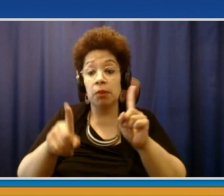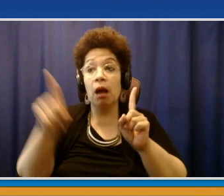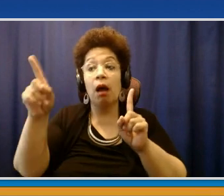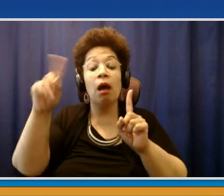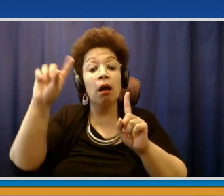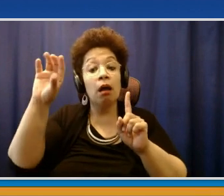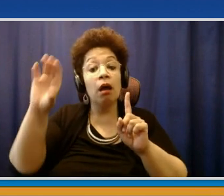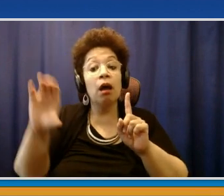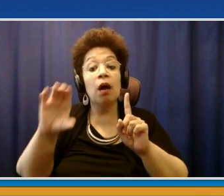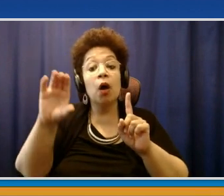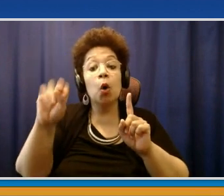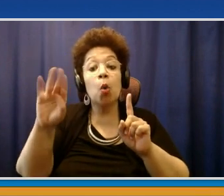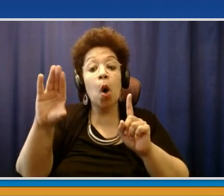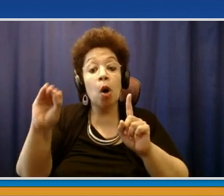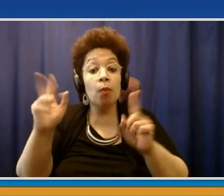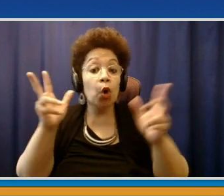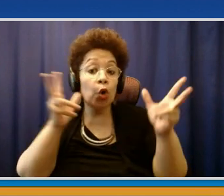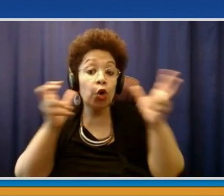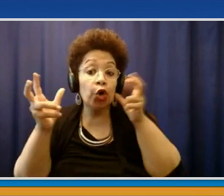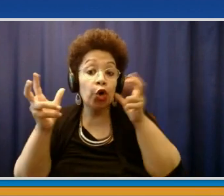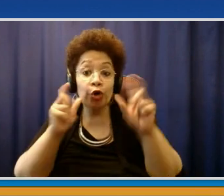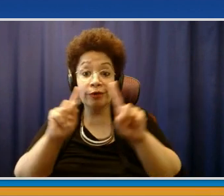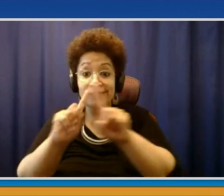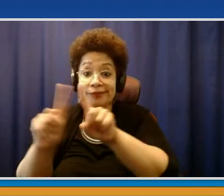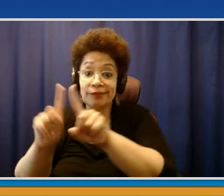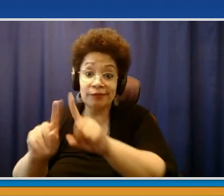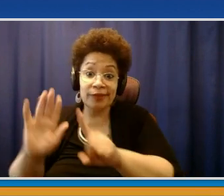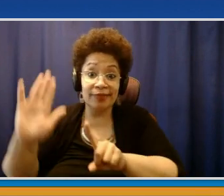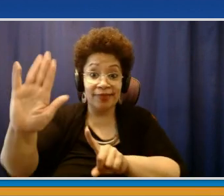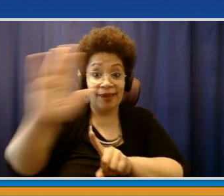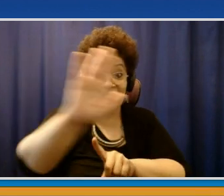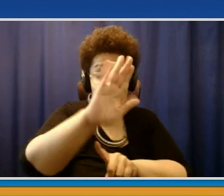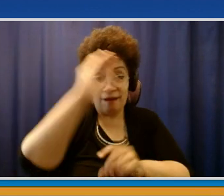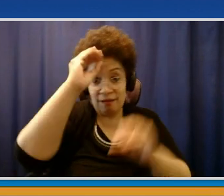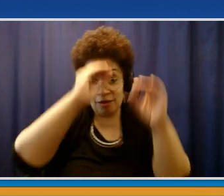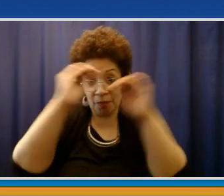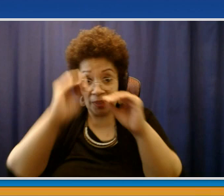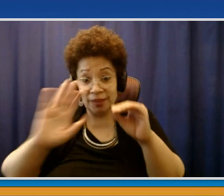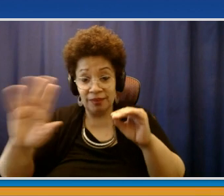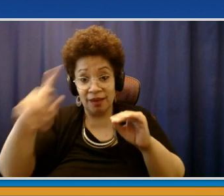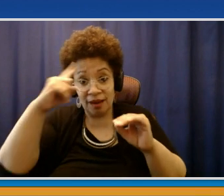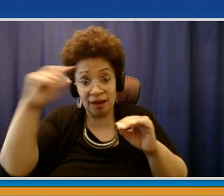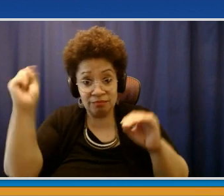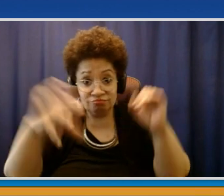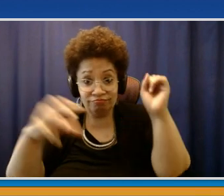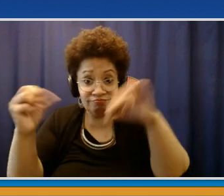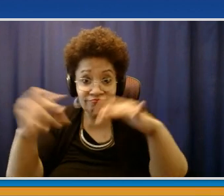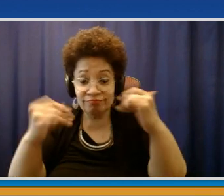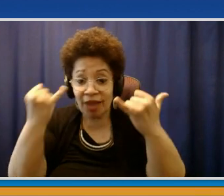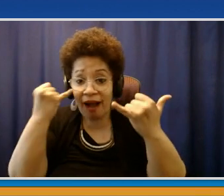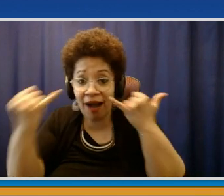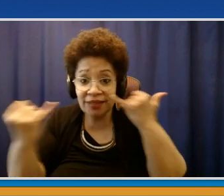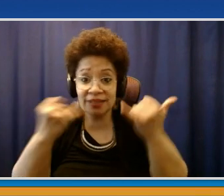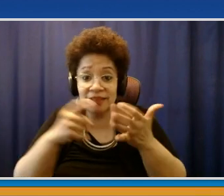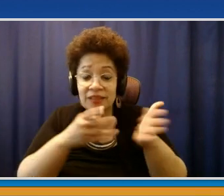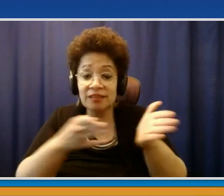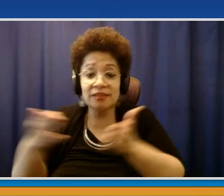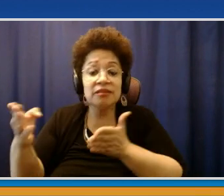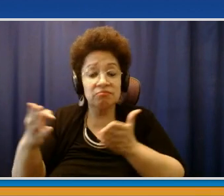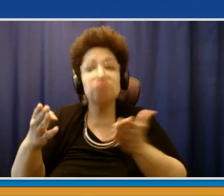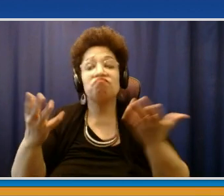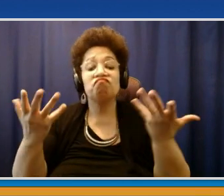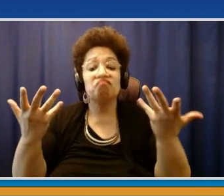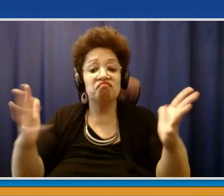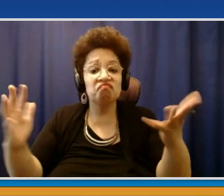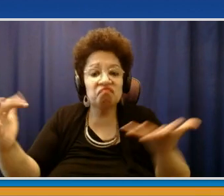the same way as we do in Westchester County. mentioned a few minutes ago, Warrenstown is a little bit different from the city of Yonkers. They are two municipalities within the county,